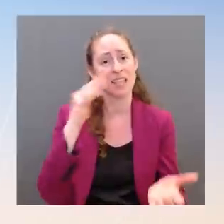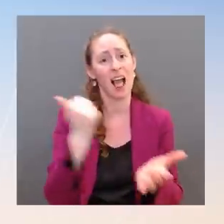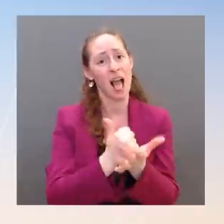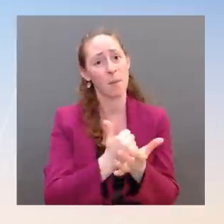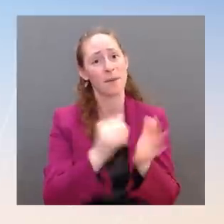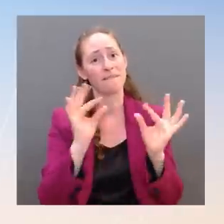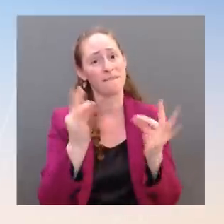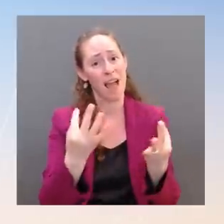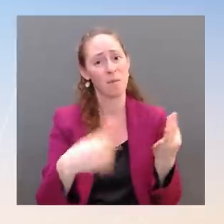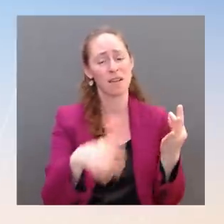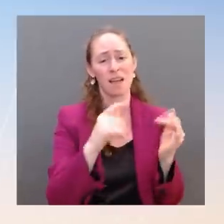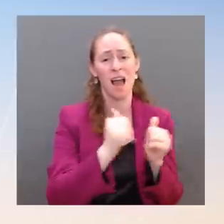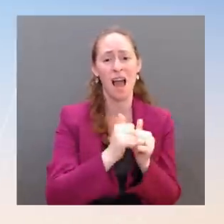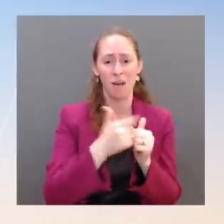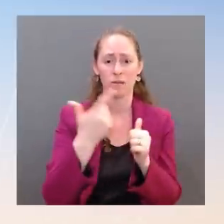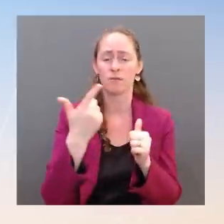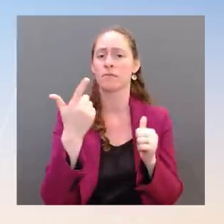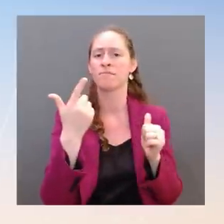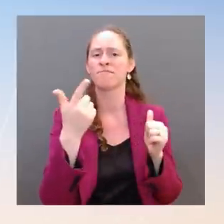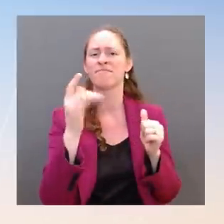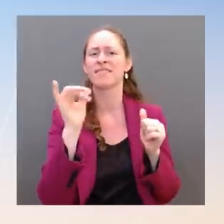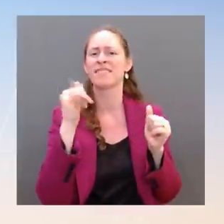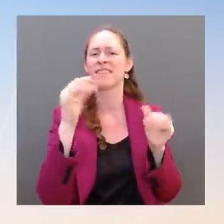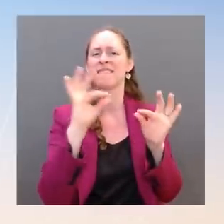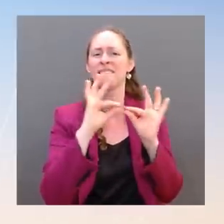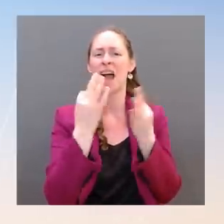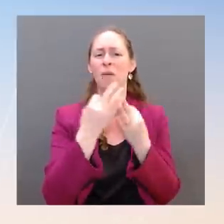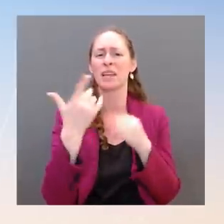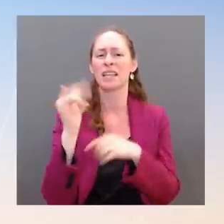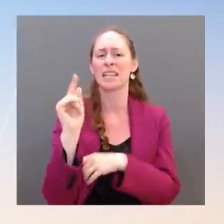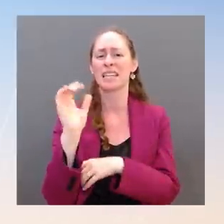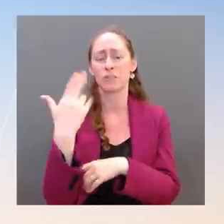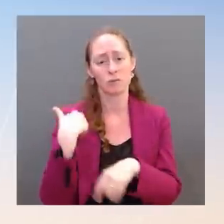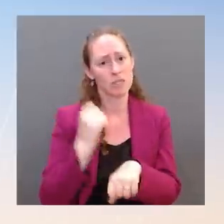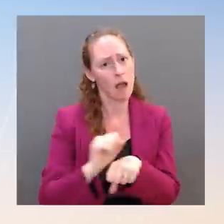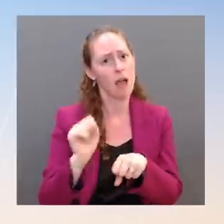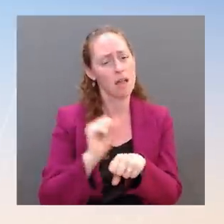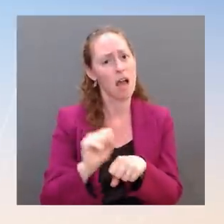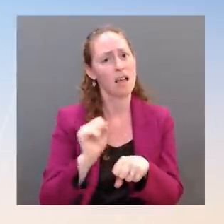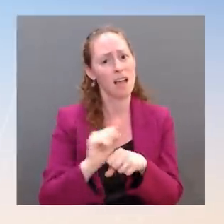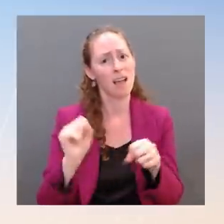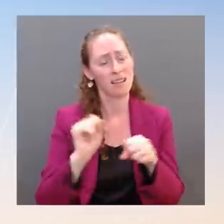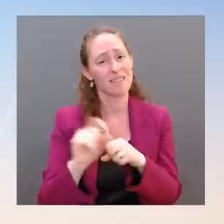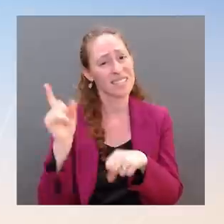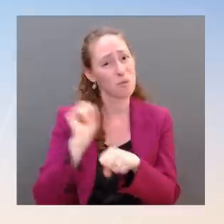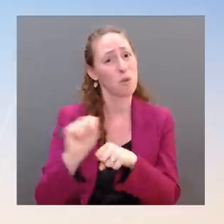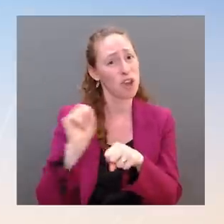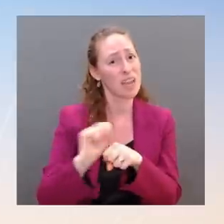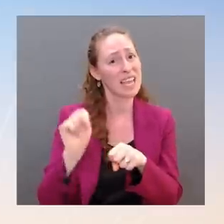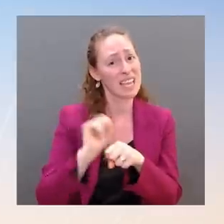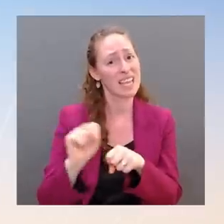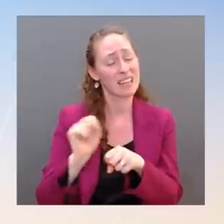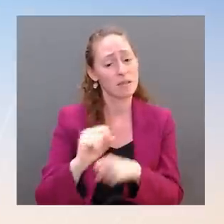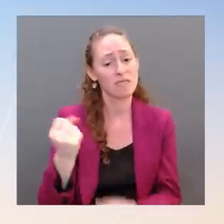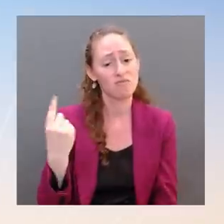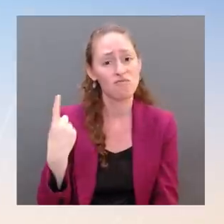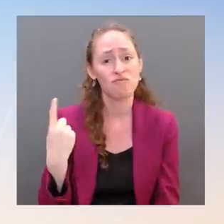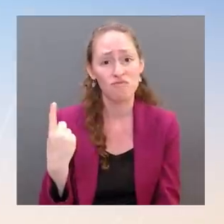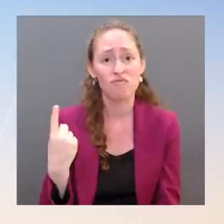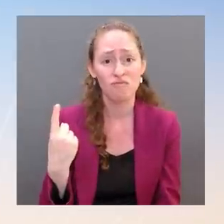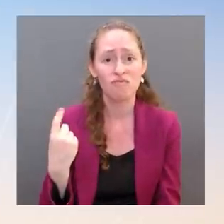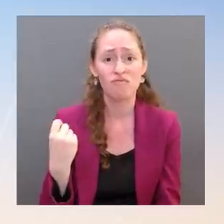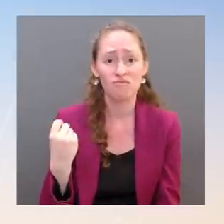These are the things that we have been working on — this President has been working on for the past several months — understanding that it is important to lower